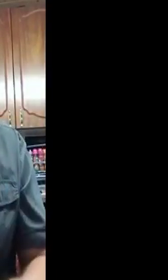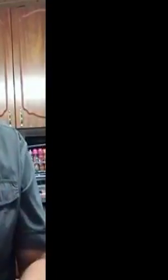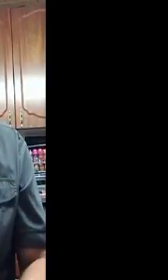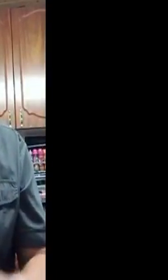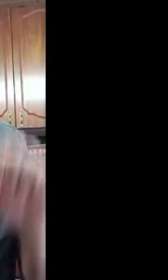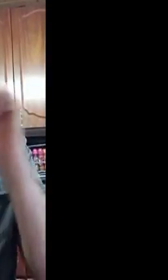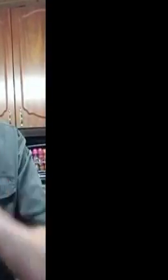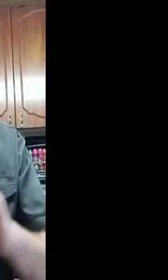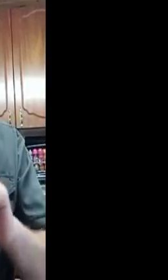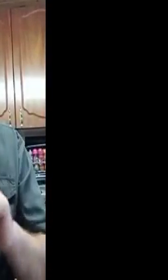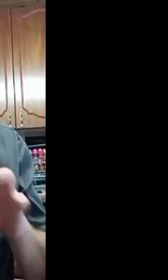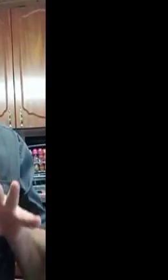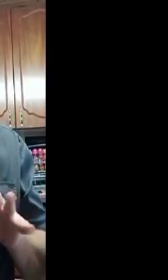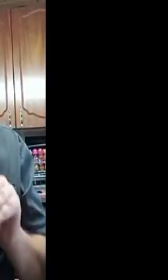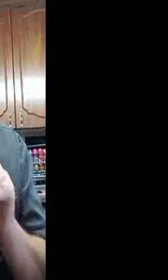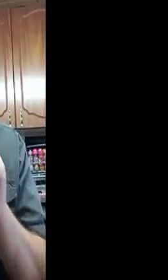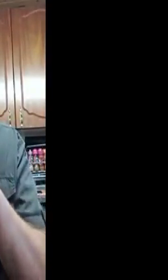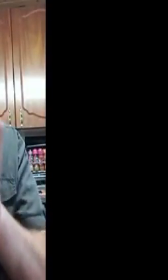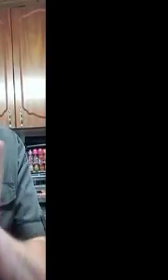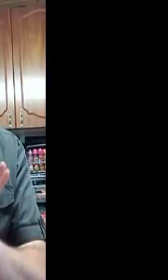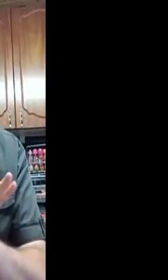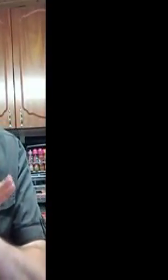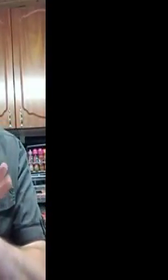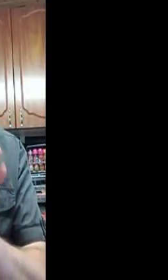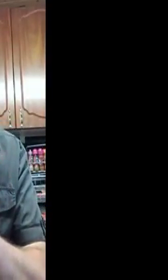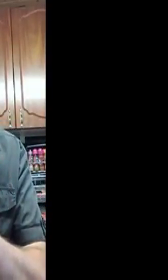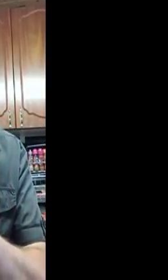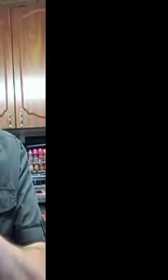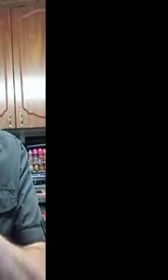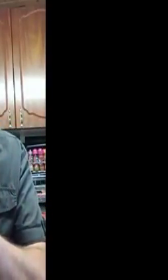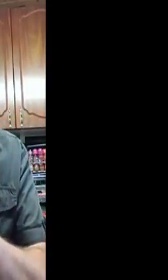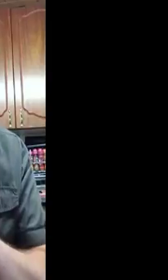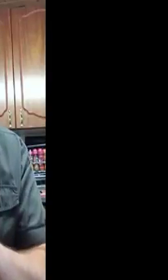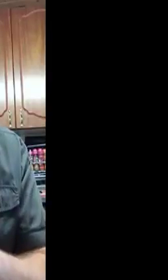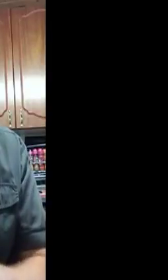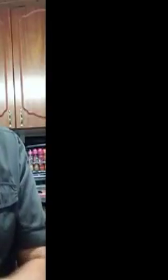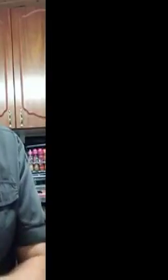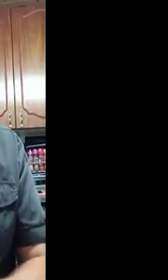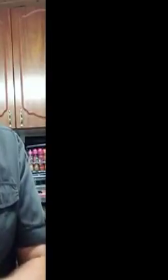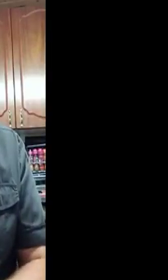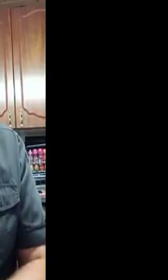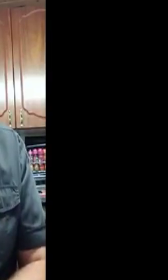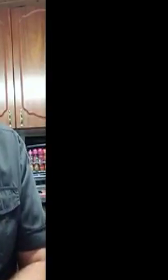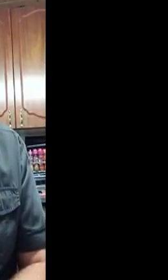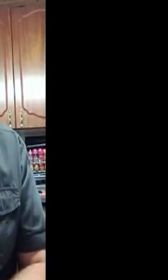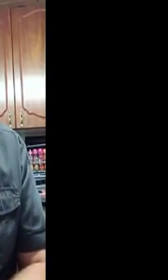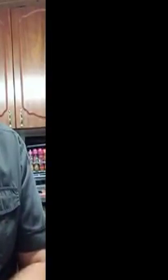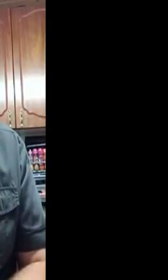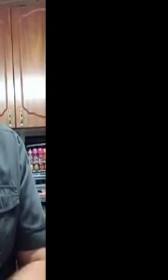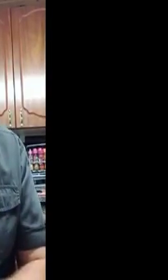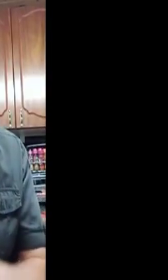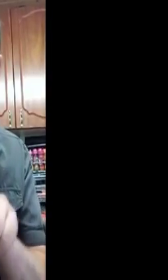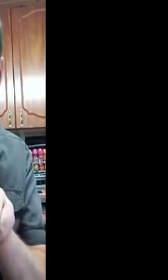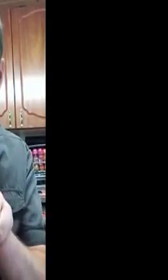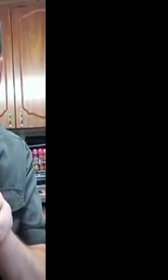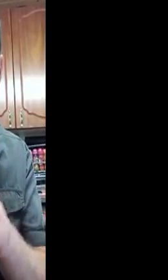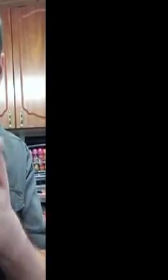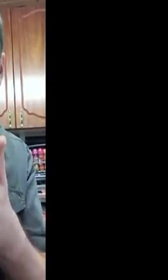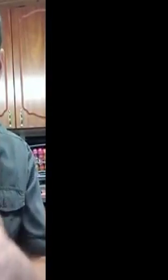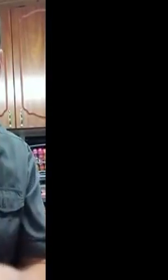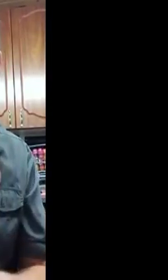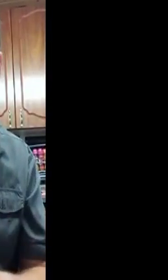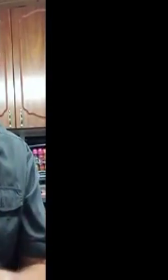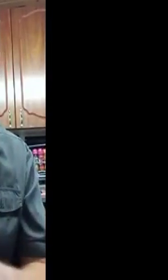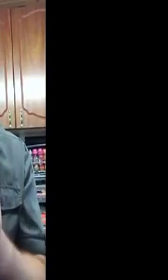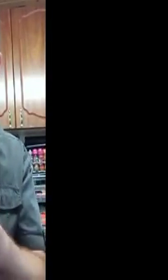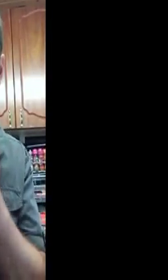over time? can judge and please keep watching the information provided by Metair. When planning a storm is going to be at its worst in your area. It